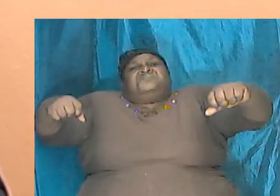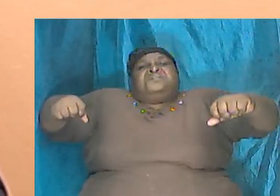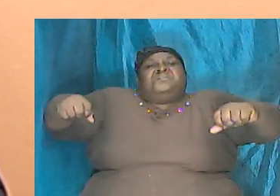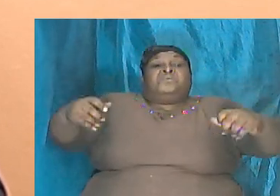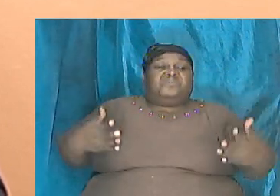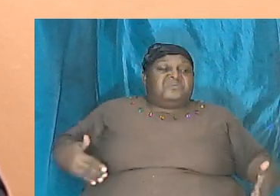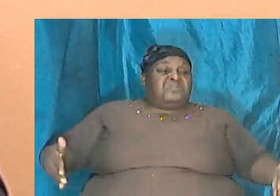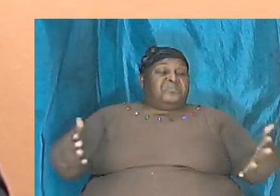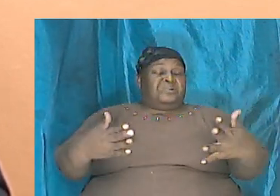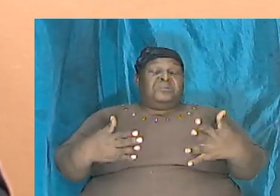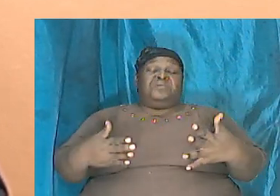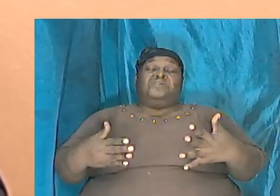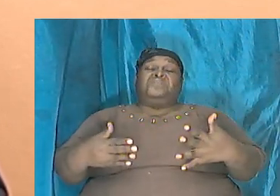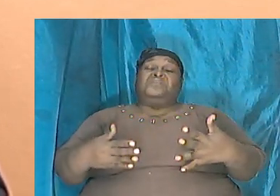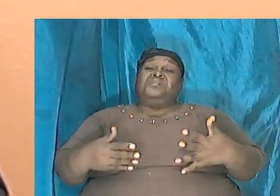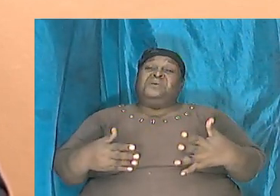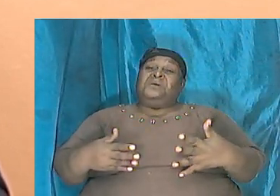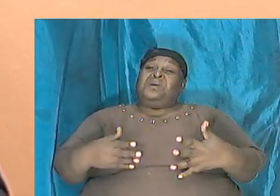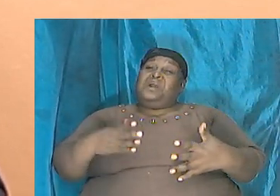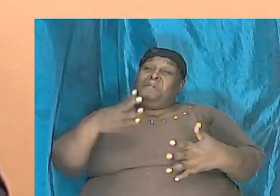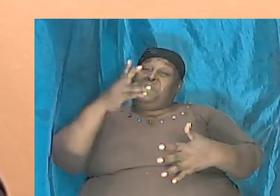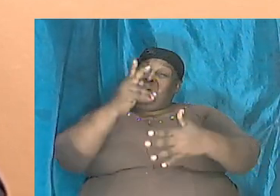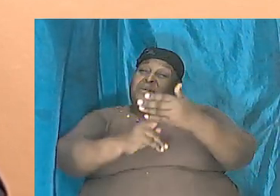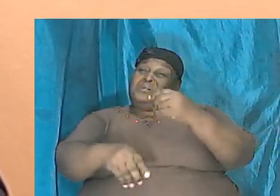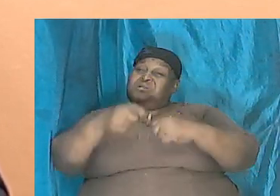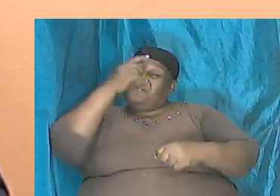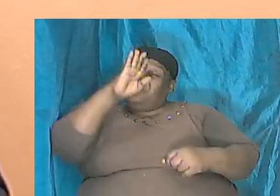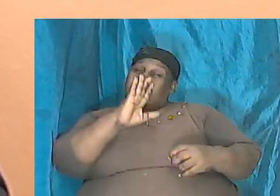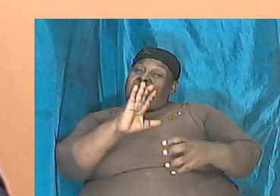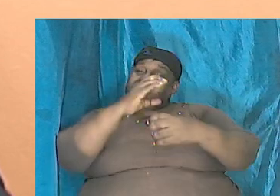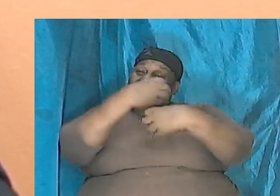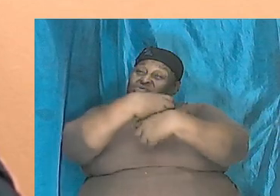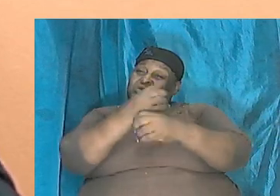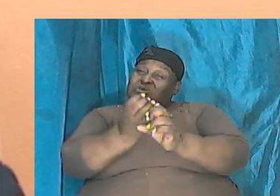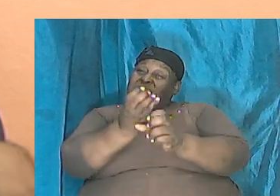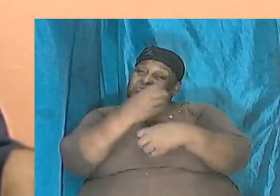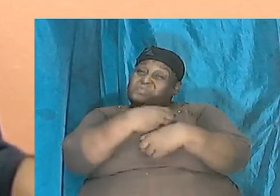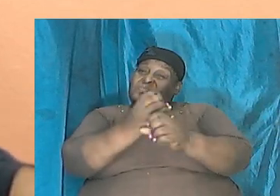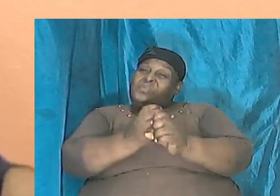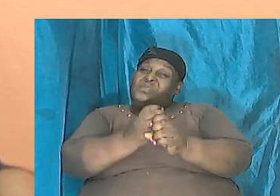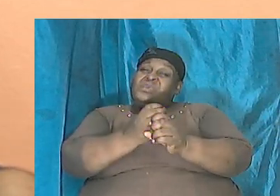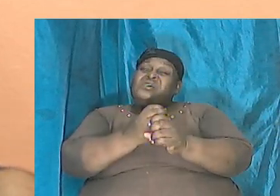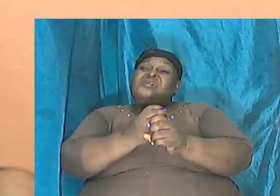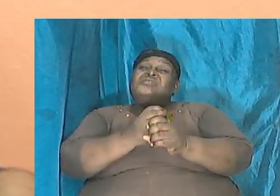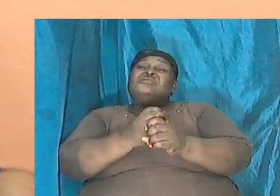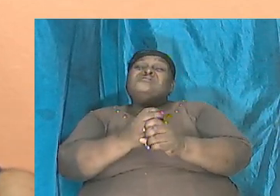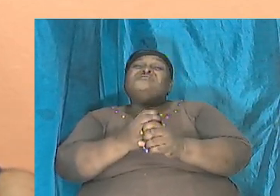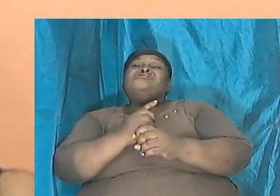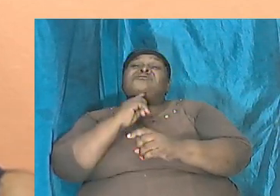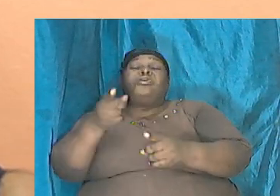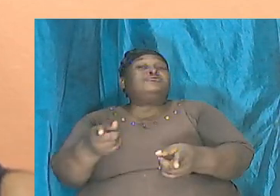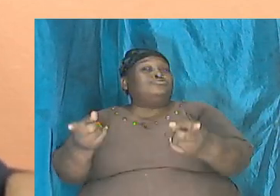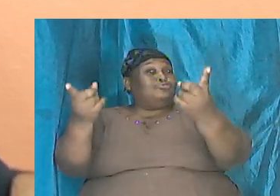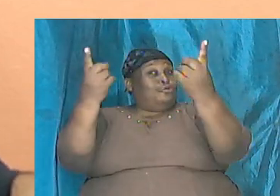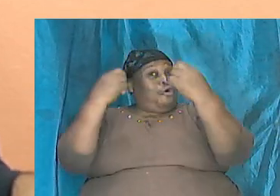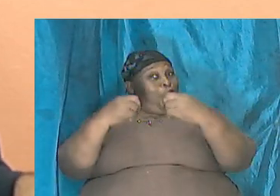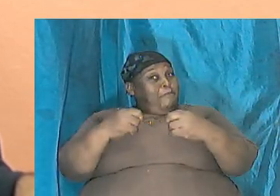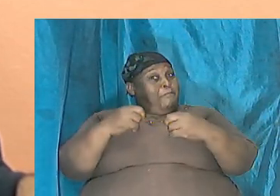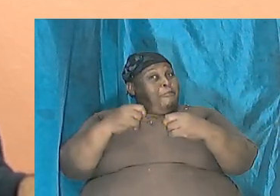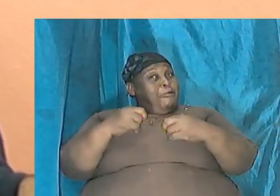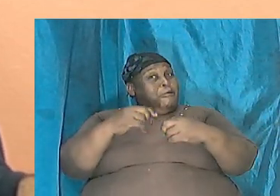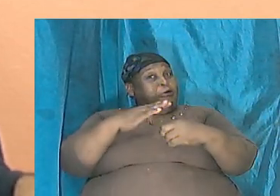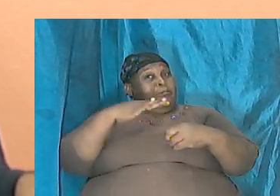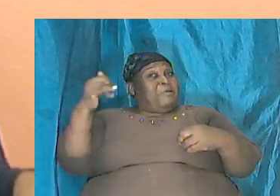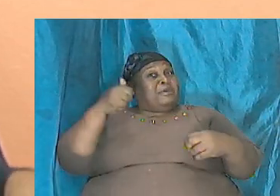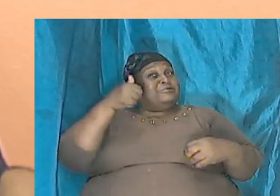a part of God's creation. They did not evolve by themselves millions and